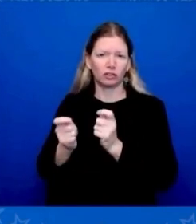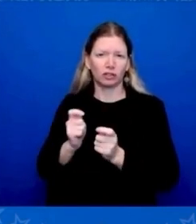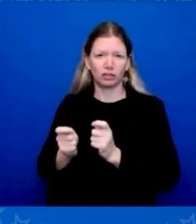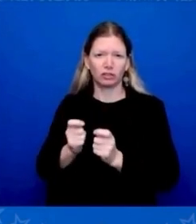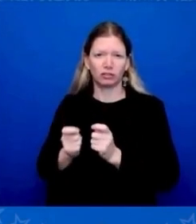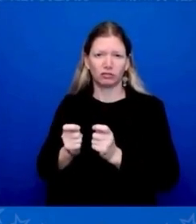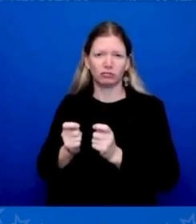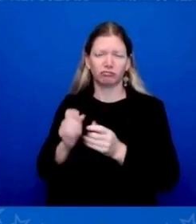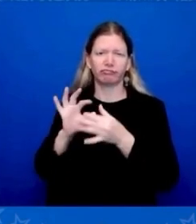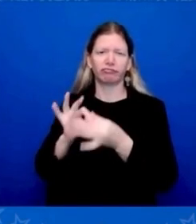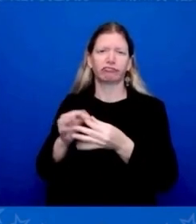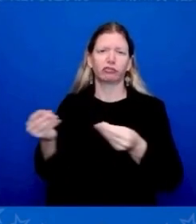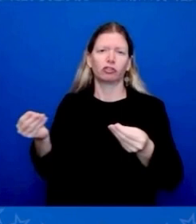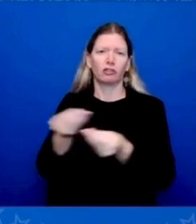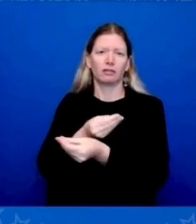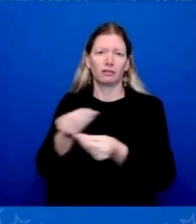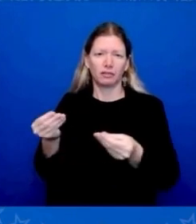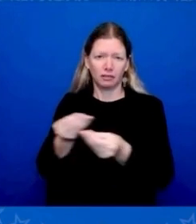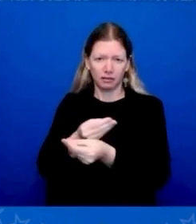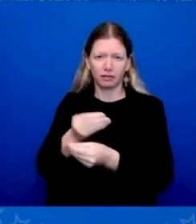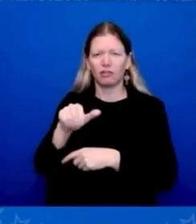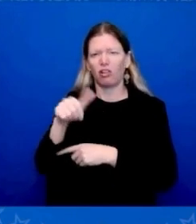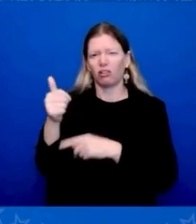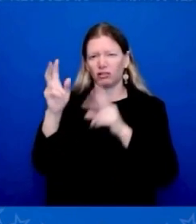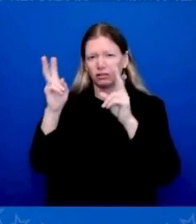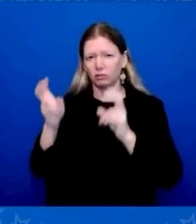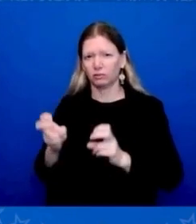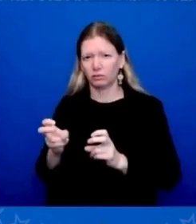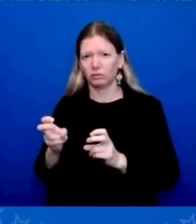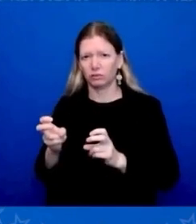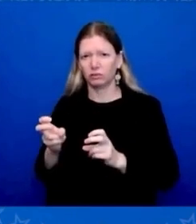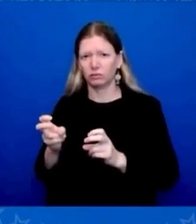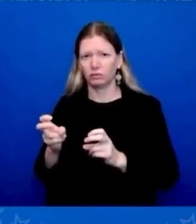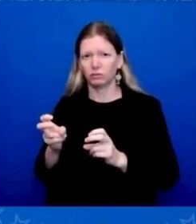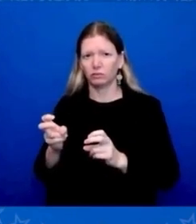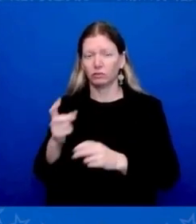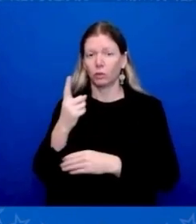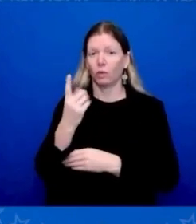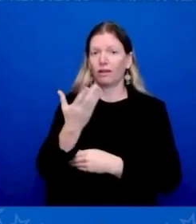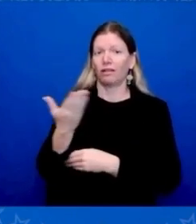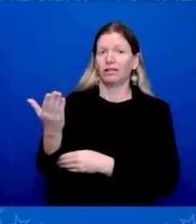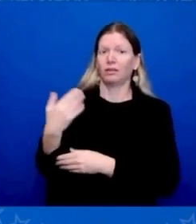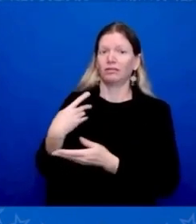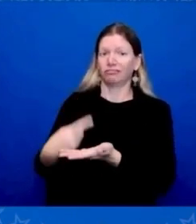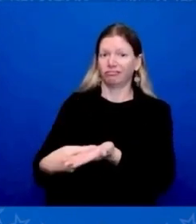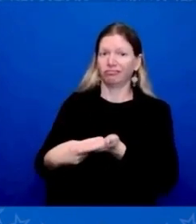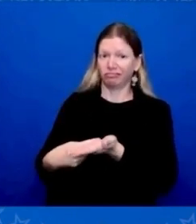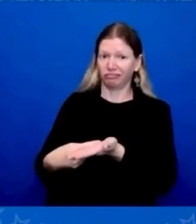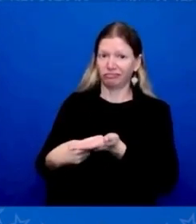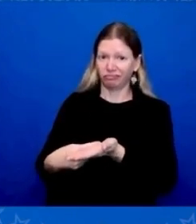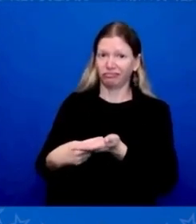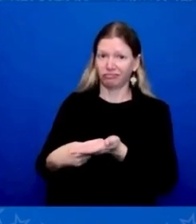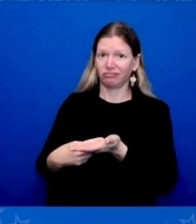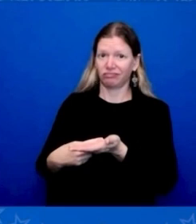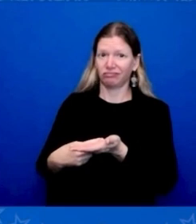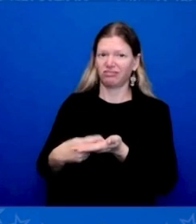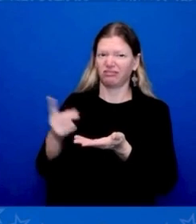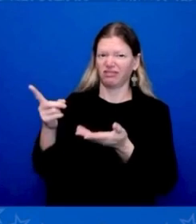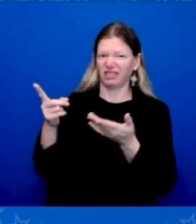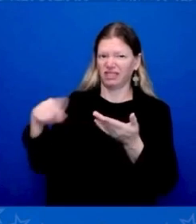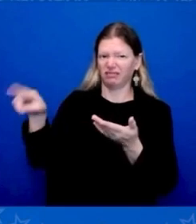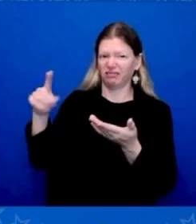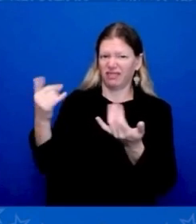And so one of the things we talked about, for example, is that they're now talking about making sure that